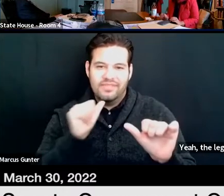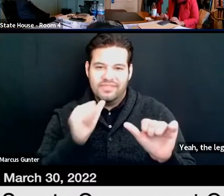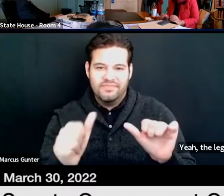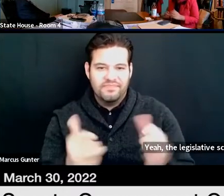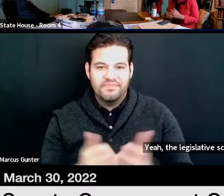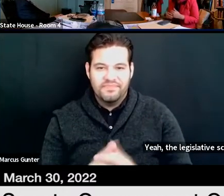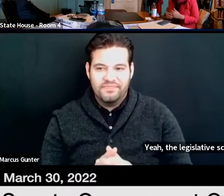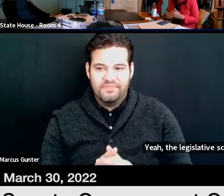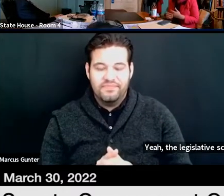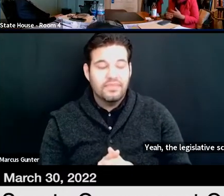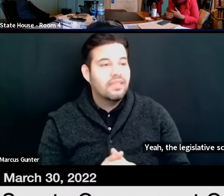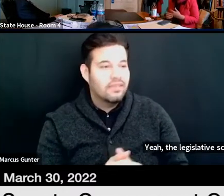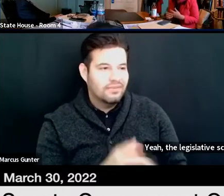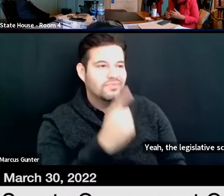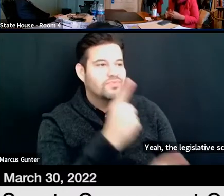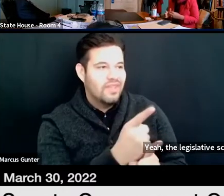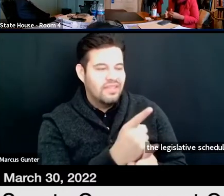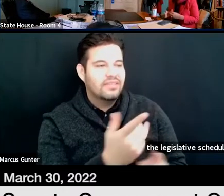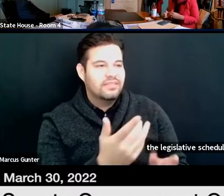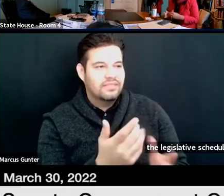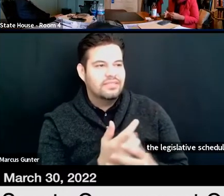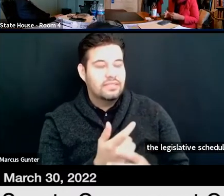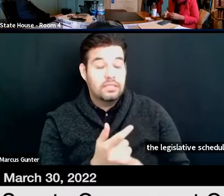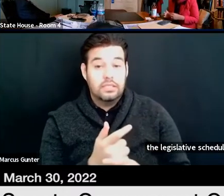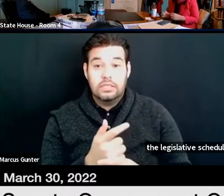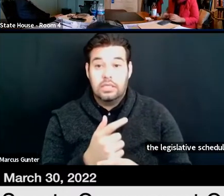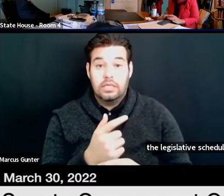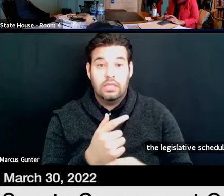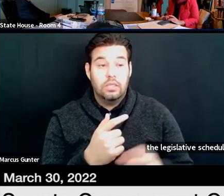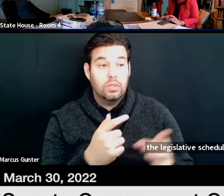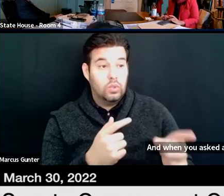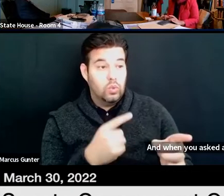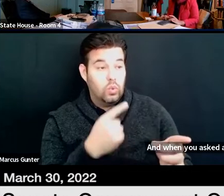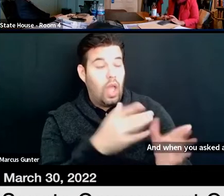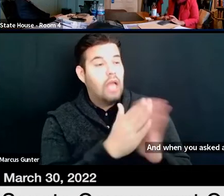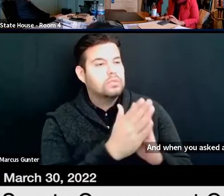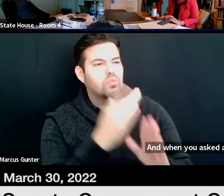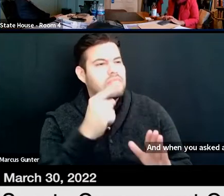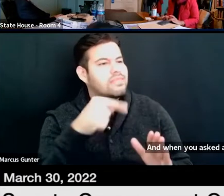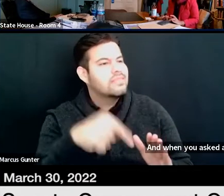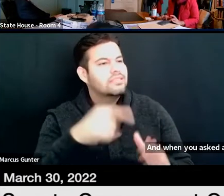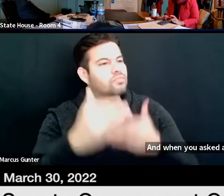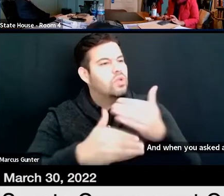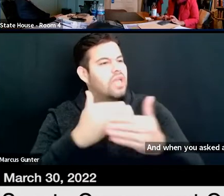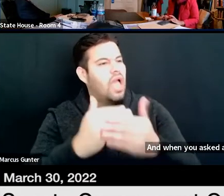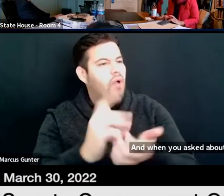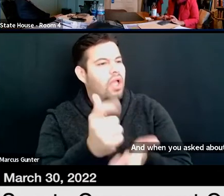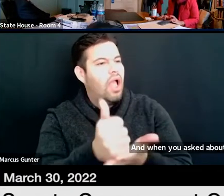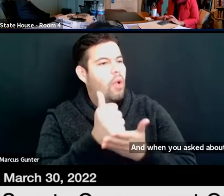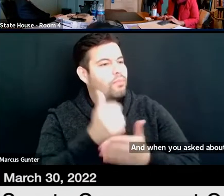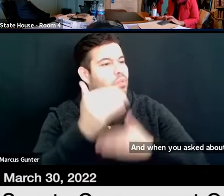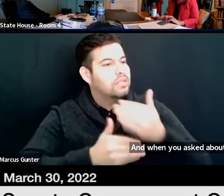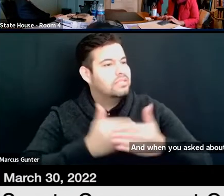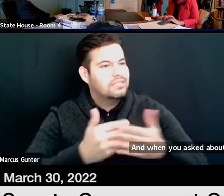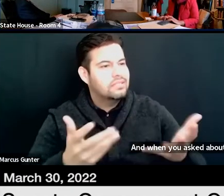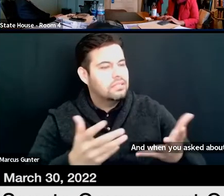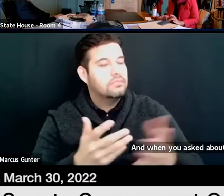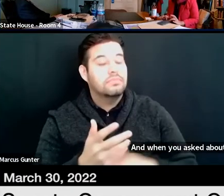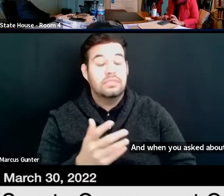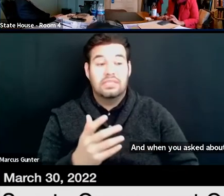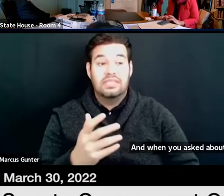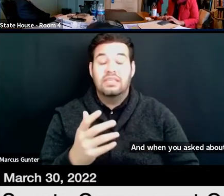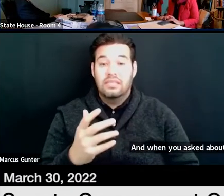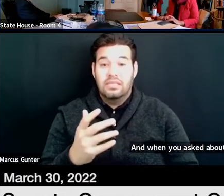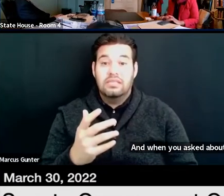It is. And when you asked about what could you do to help this process or to help us, I think really deliberately